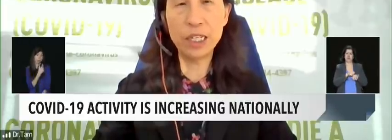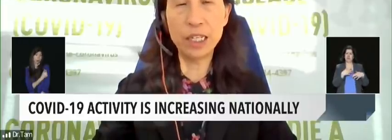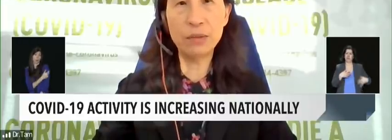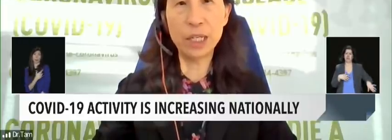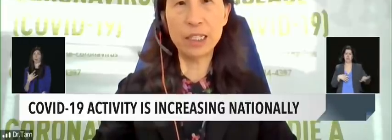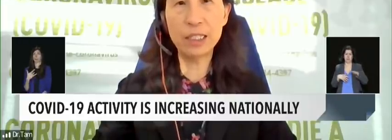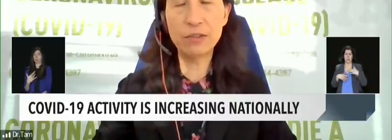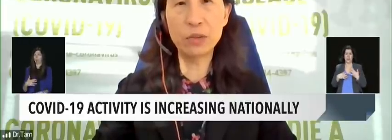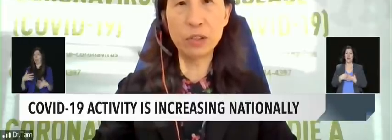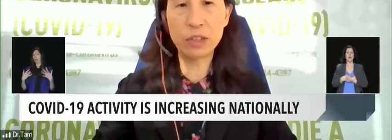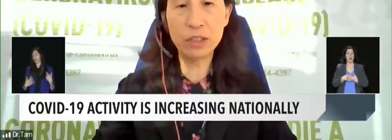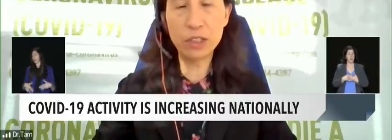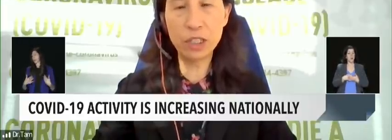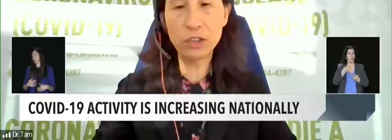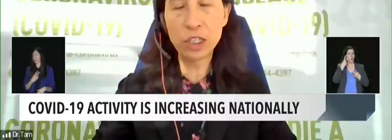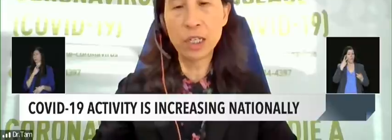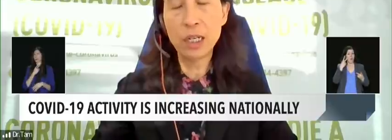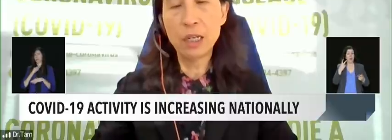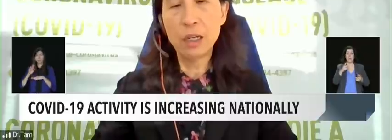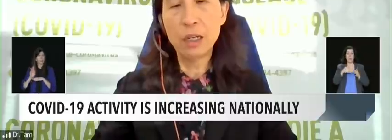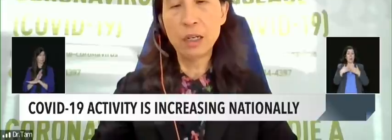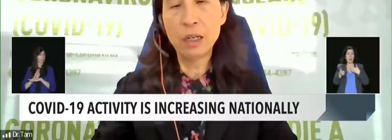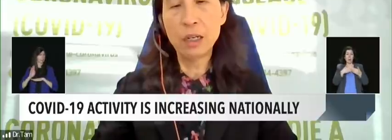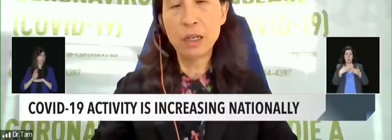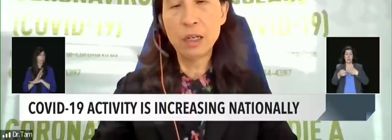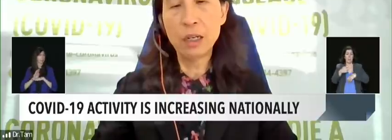having a massive Omicron surge.